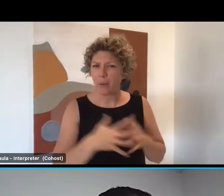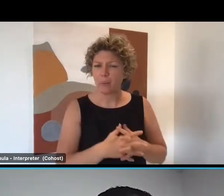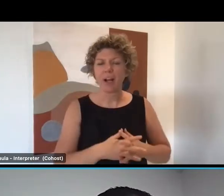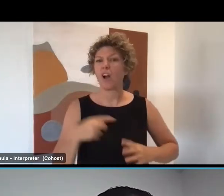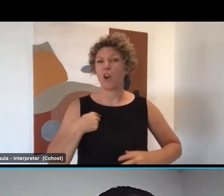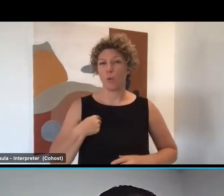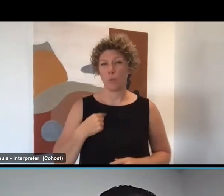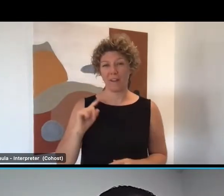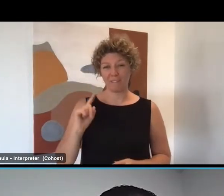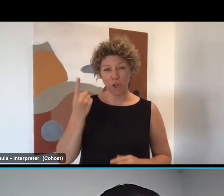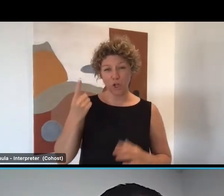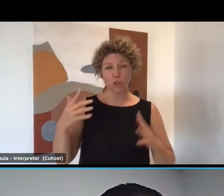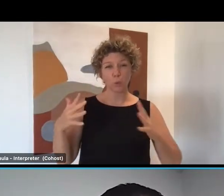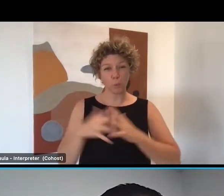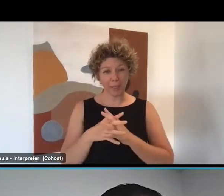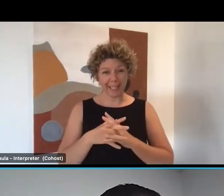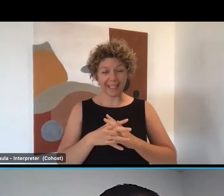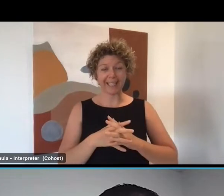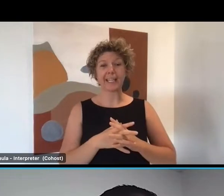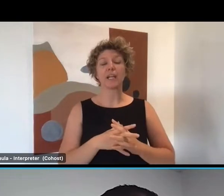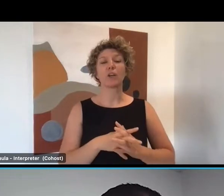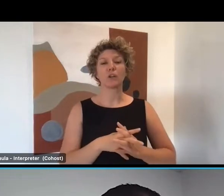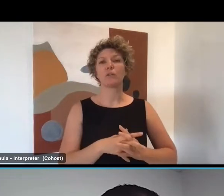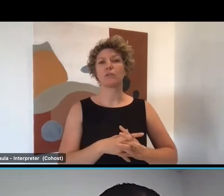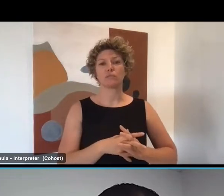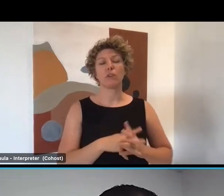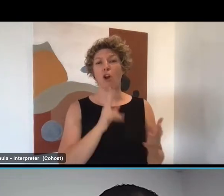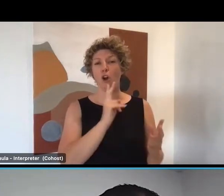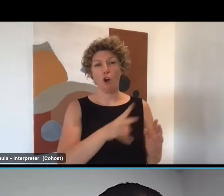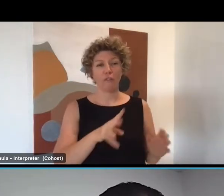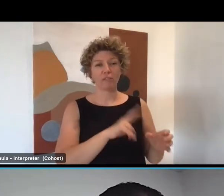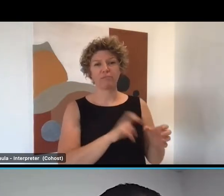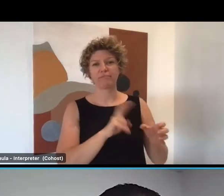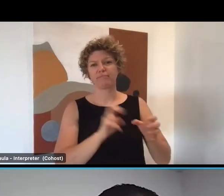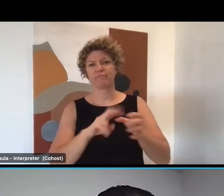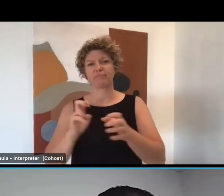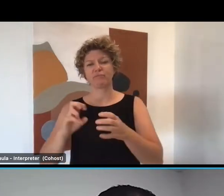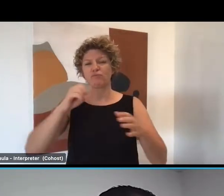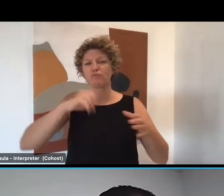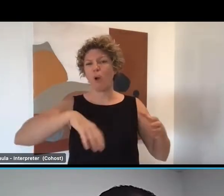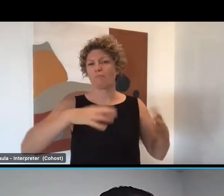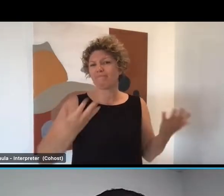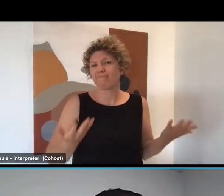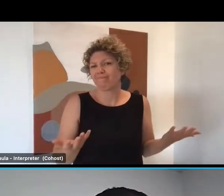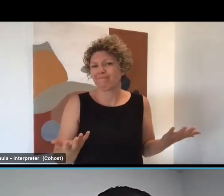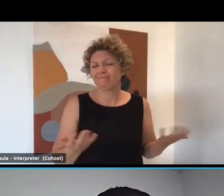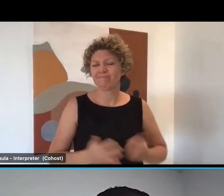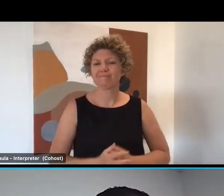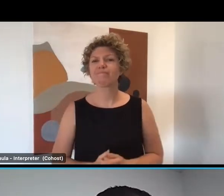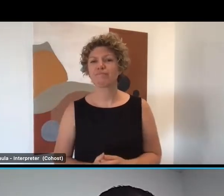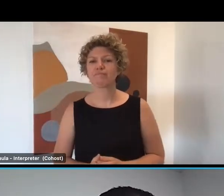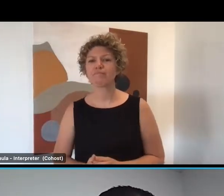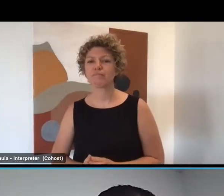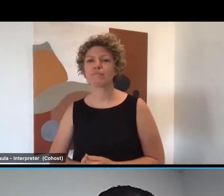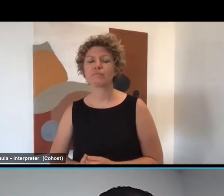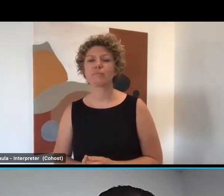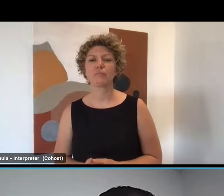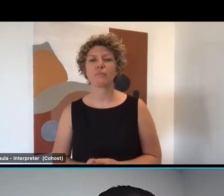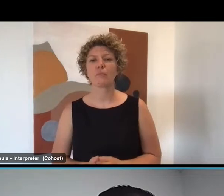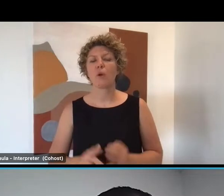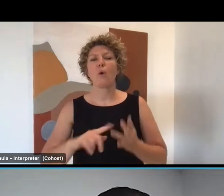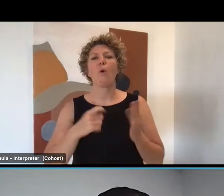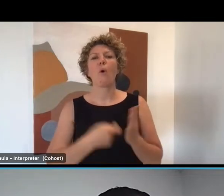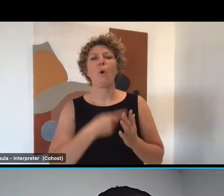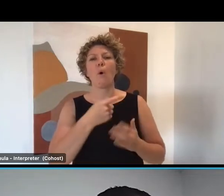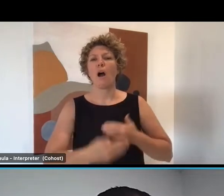first week, 10% of the leads drop off. David two weeks, 20% of leads have said they don't want